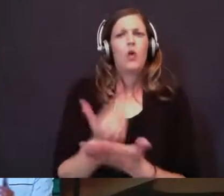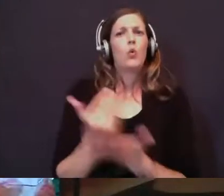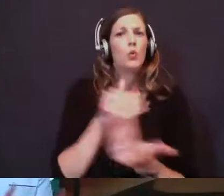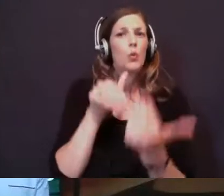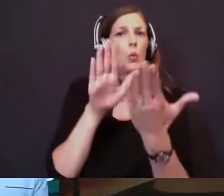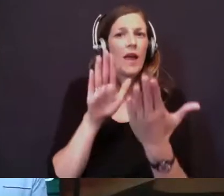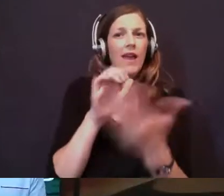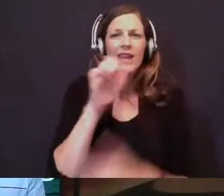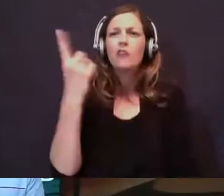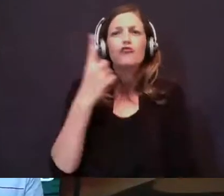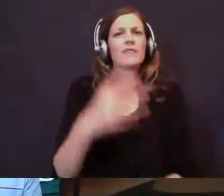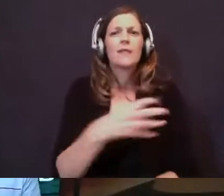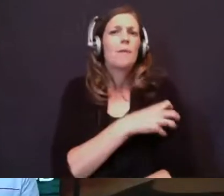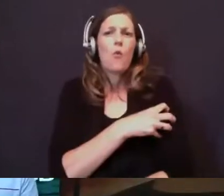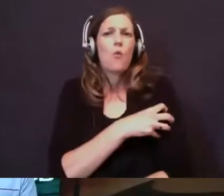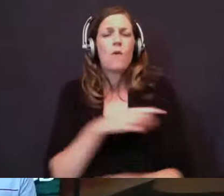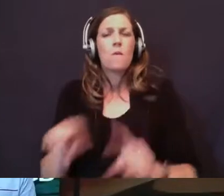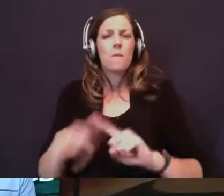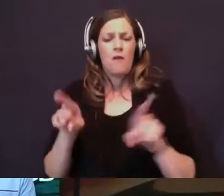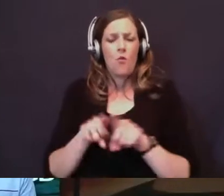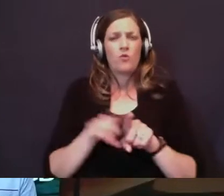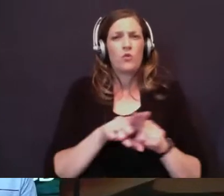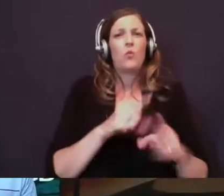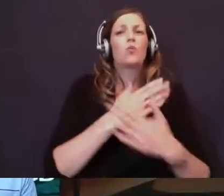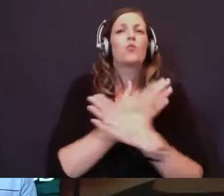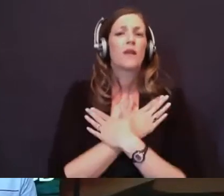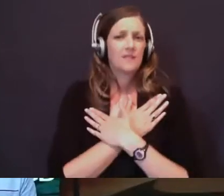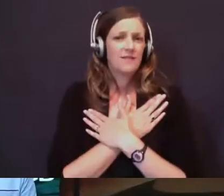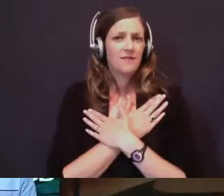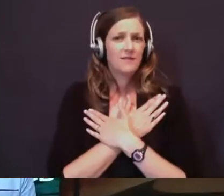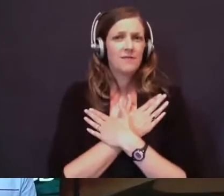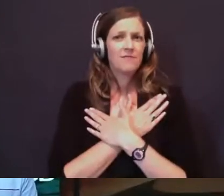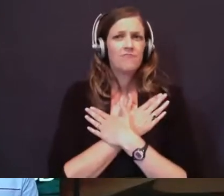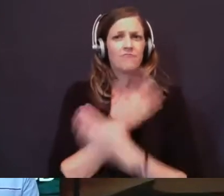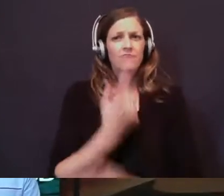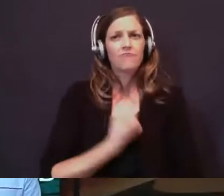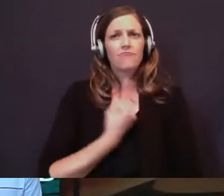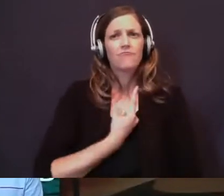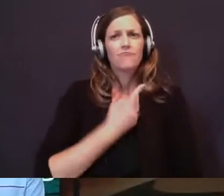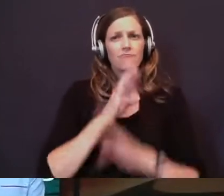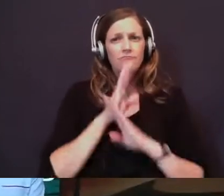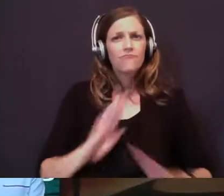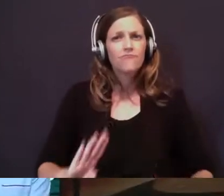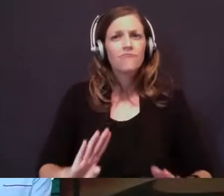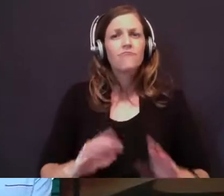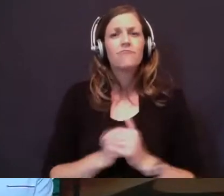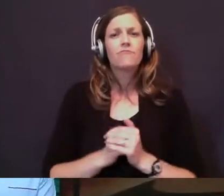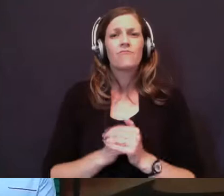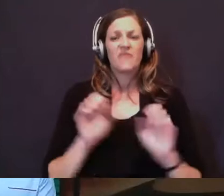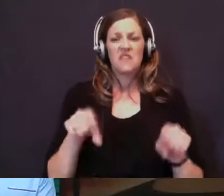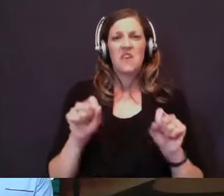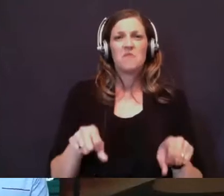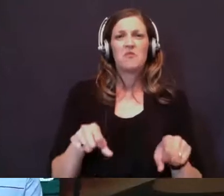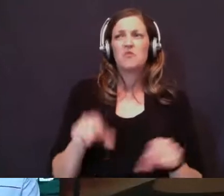just in power, but also in rest, in solitude. He was able to speak with